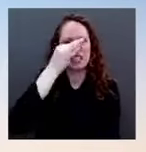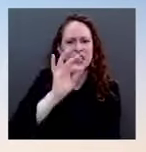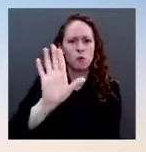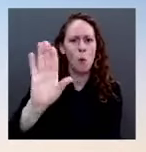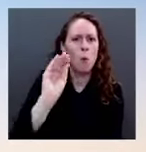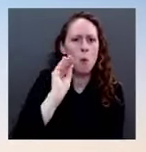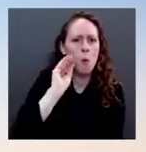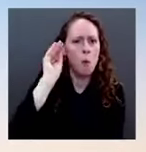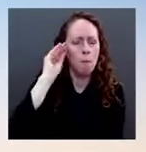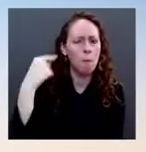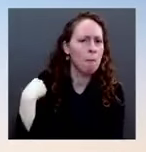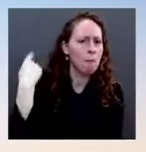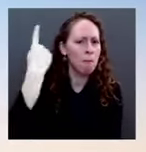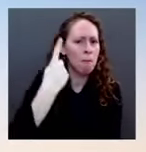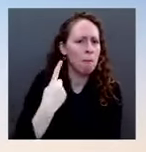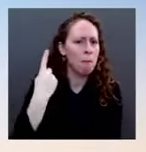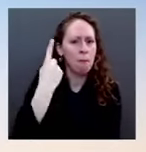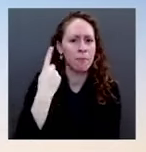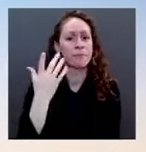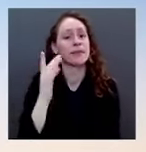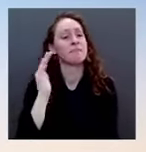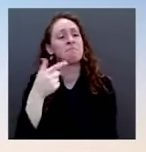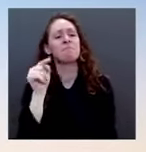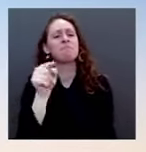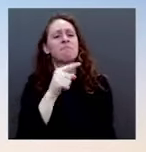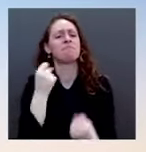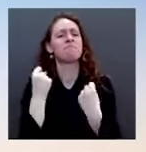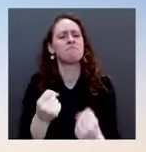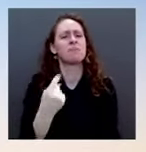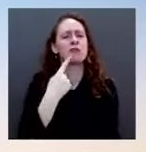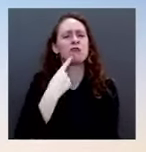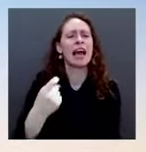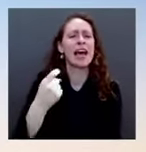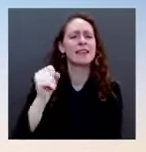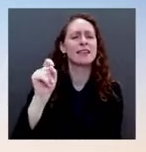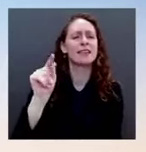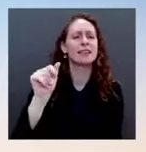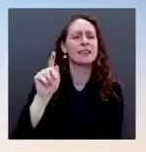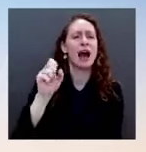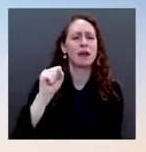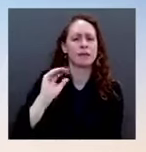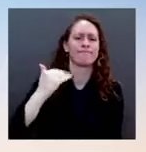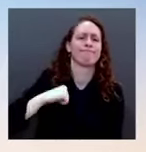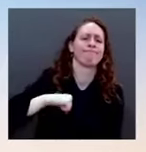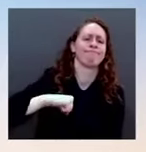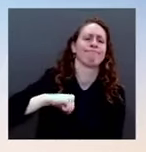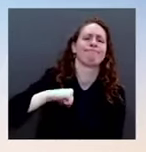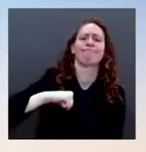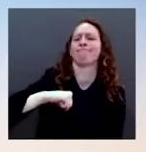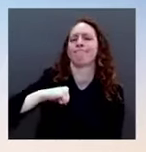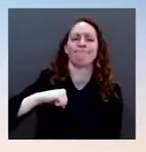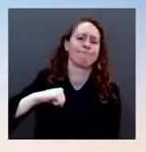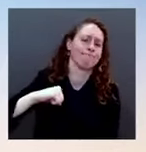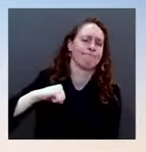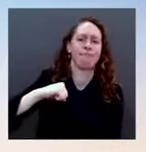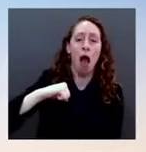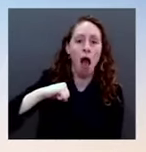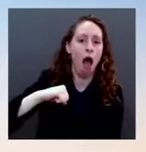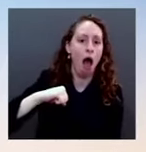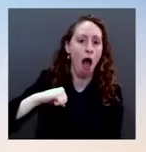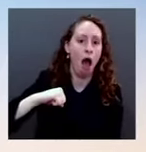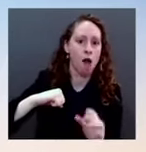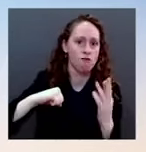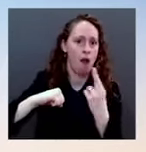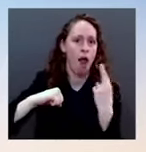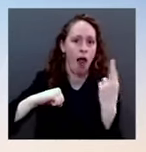kind of response on things like infrastructure, which the programs of which are popular, but the administration isn't necessarily?